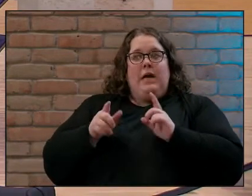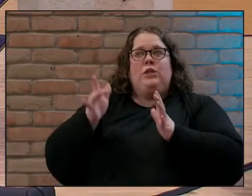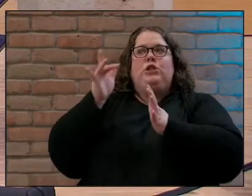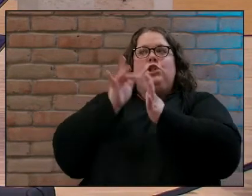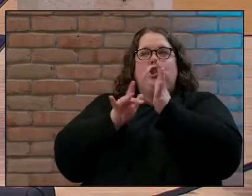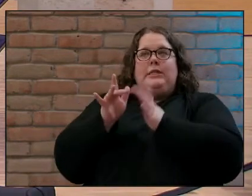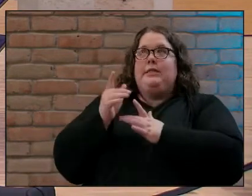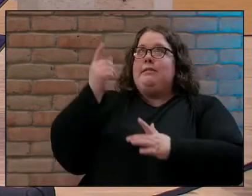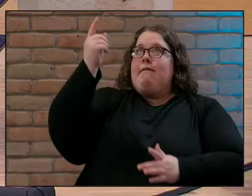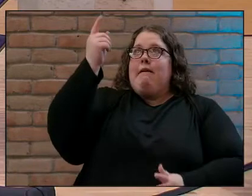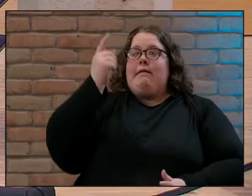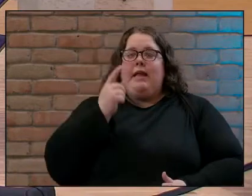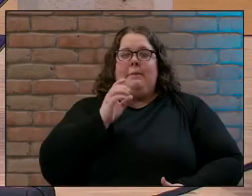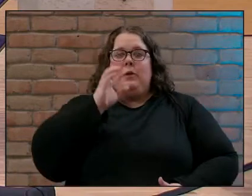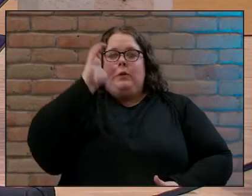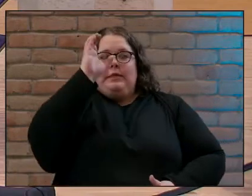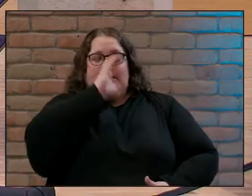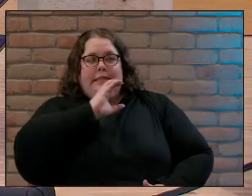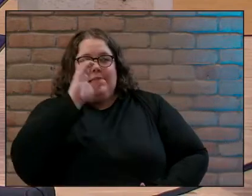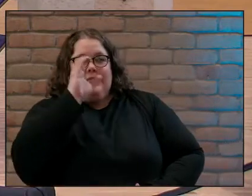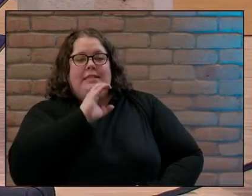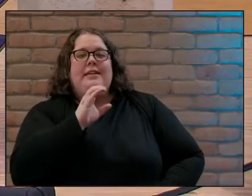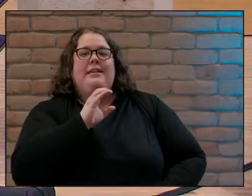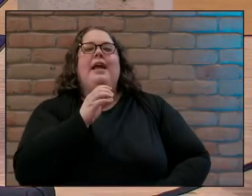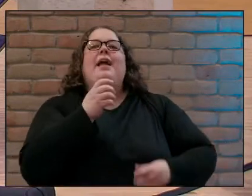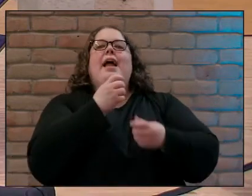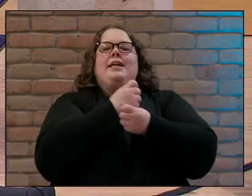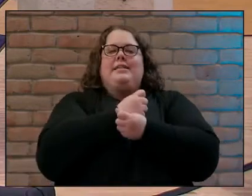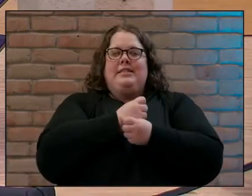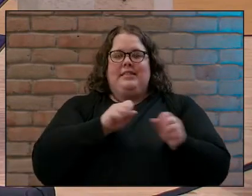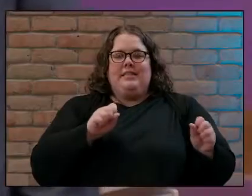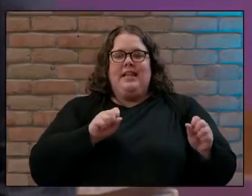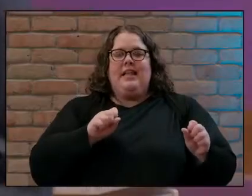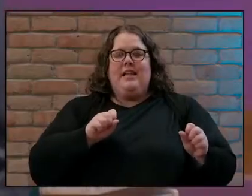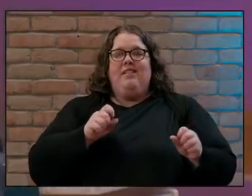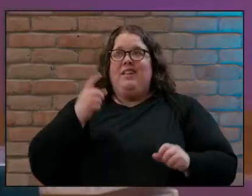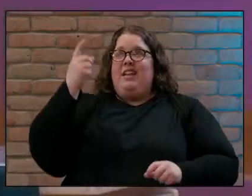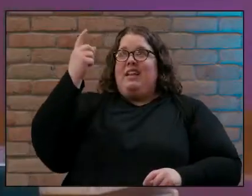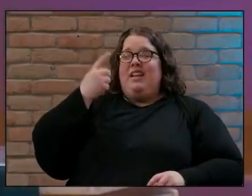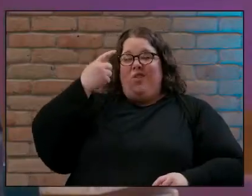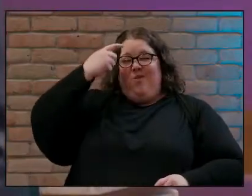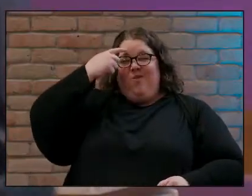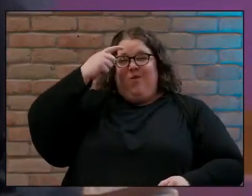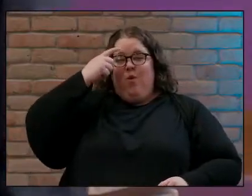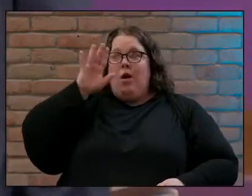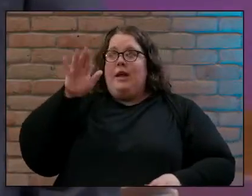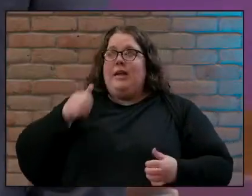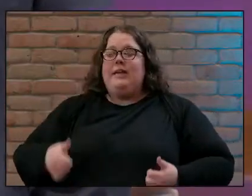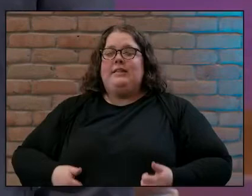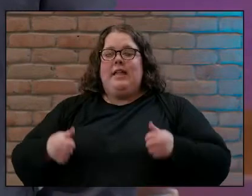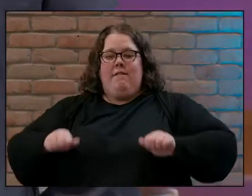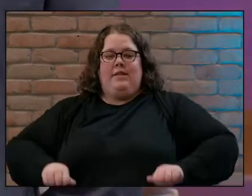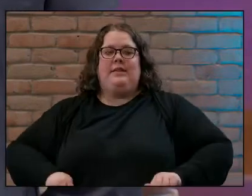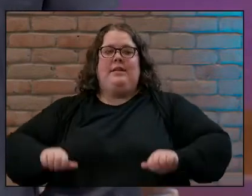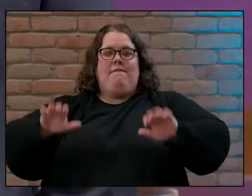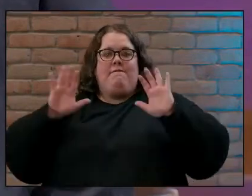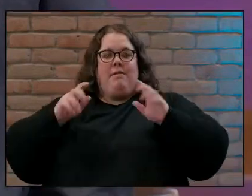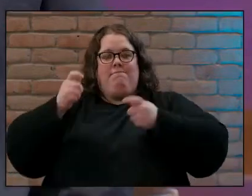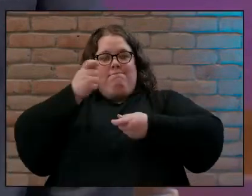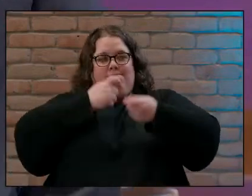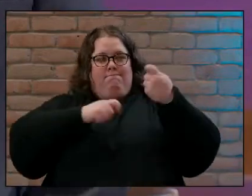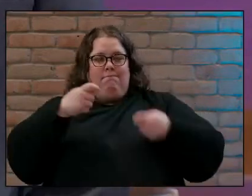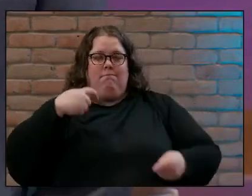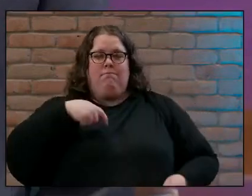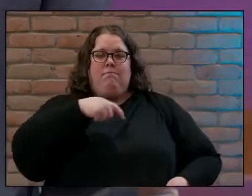to save he came to give his life as a ransom he can find us in Syria to find us